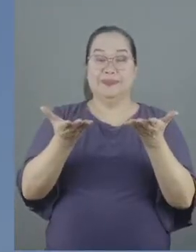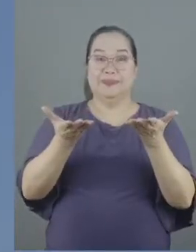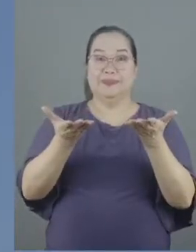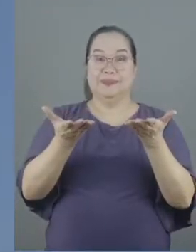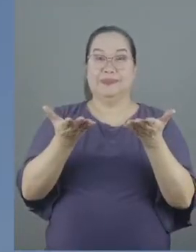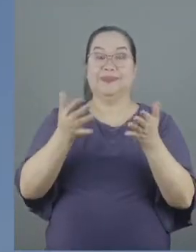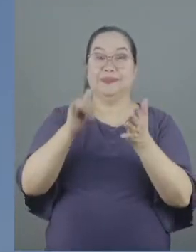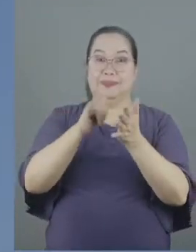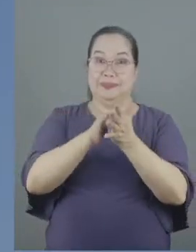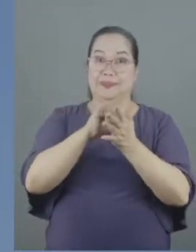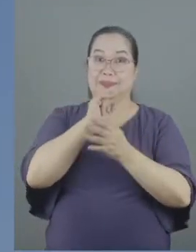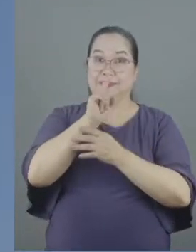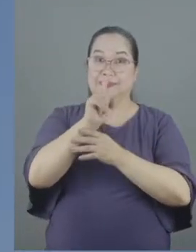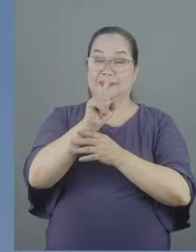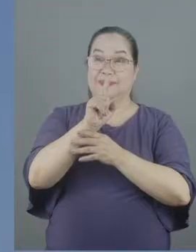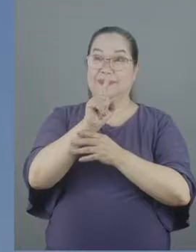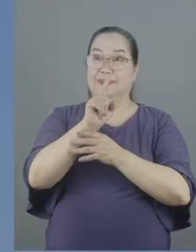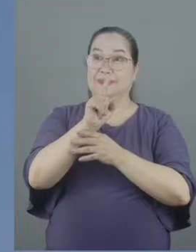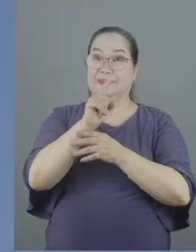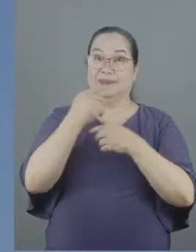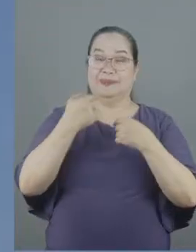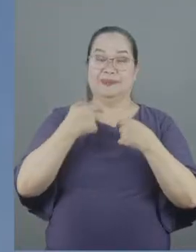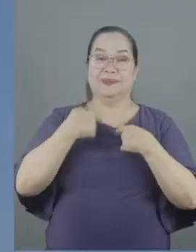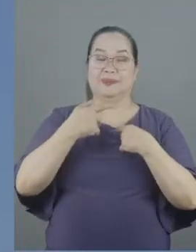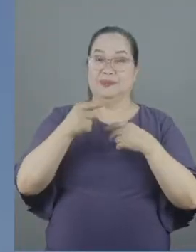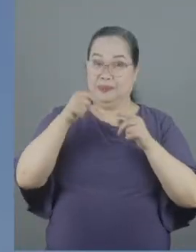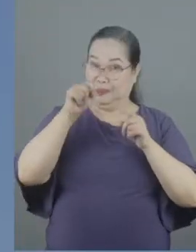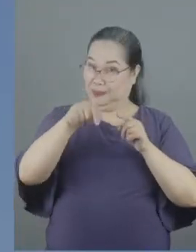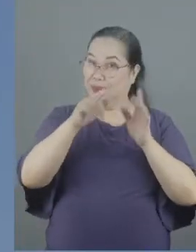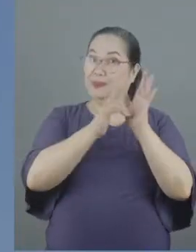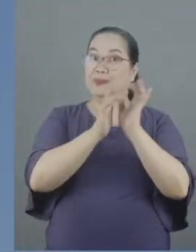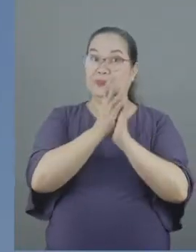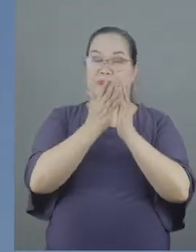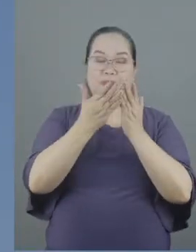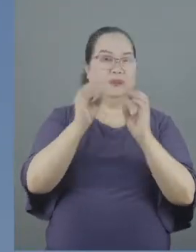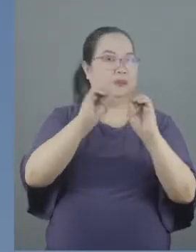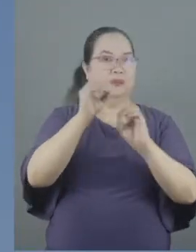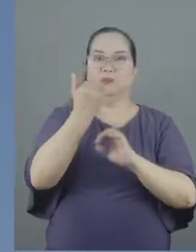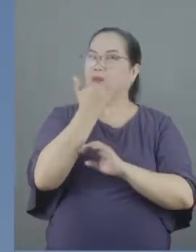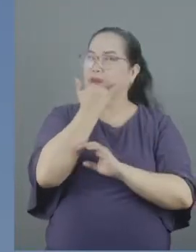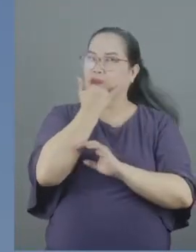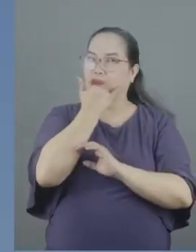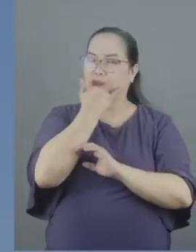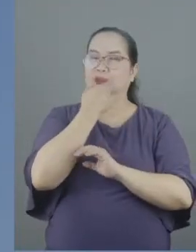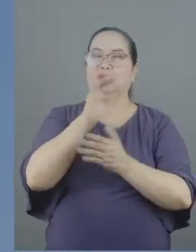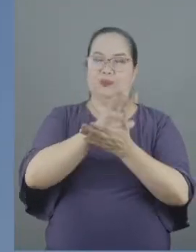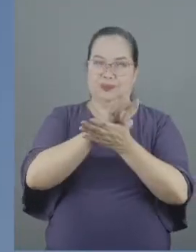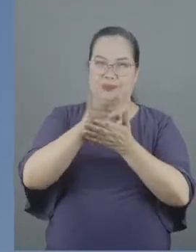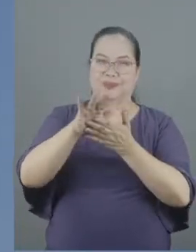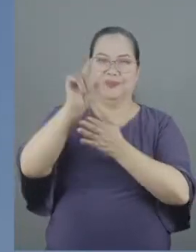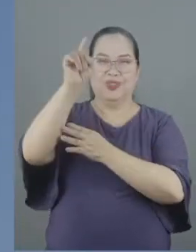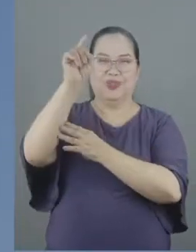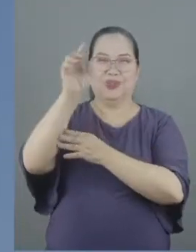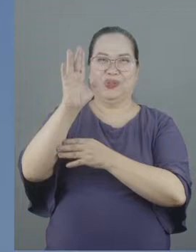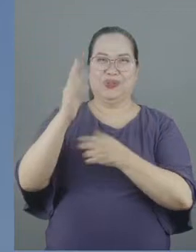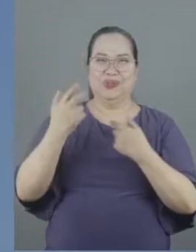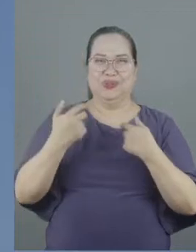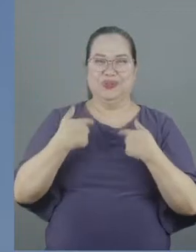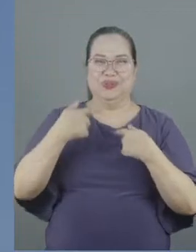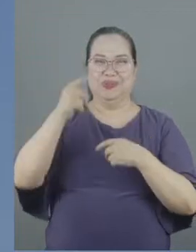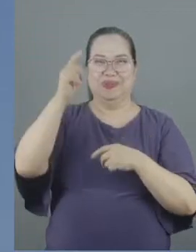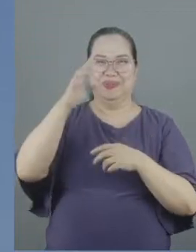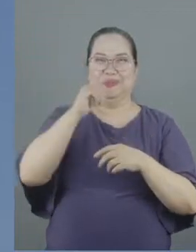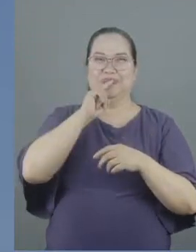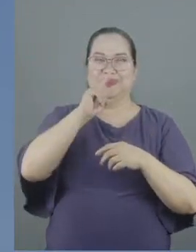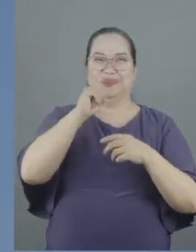that this is the inerrant, inspired, infallible Word of God. And it